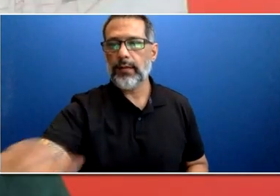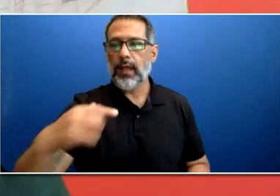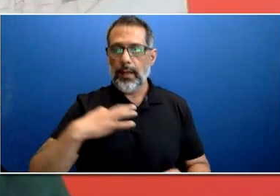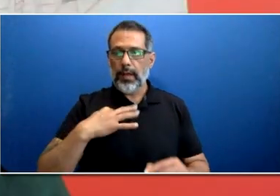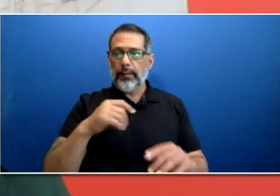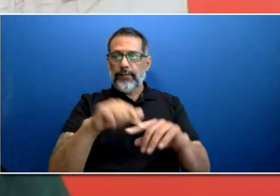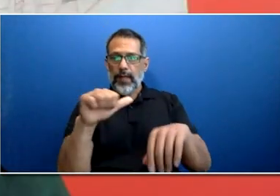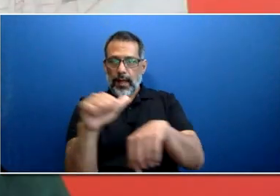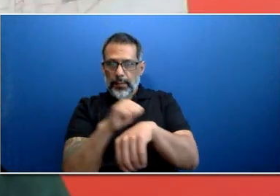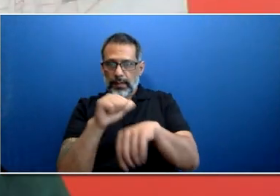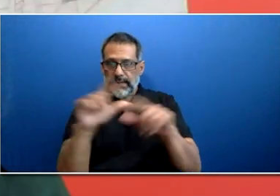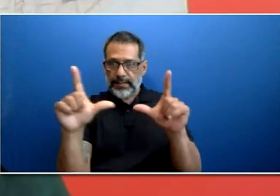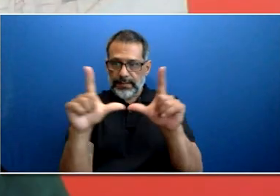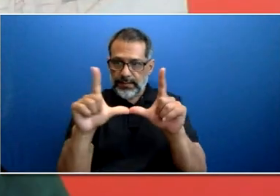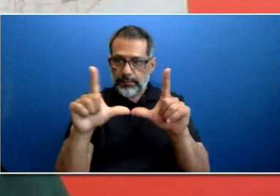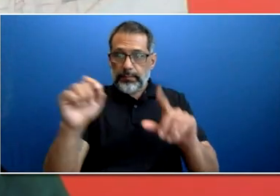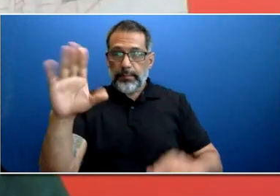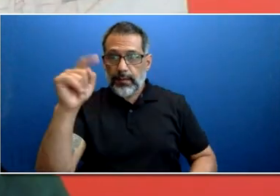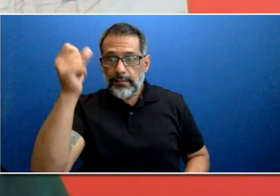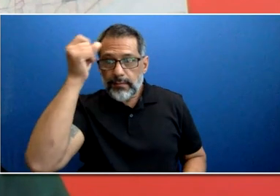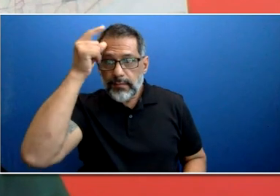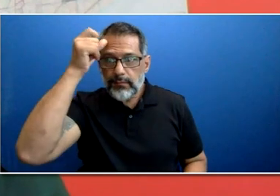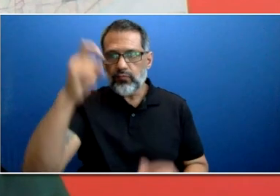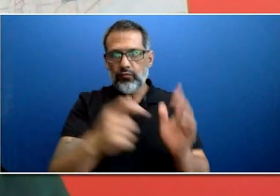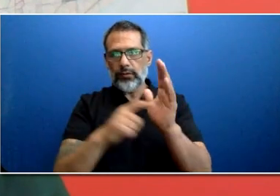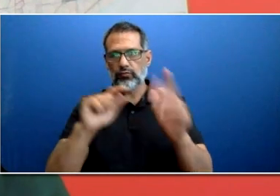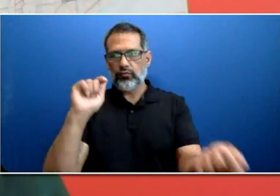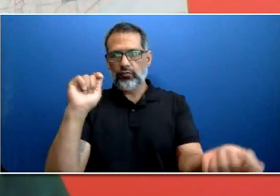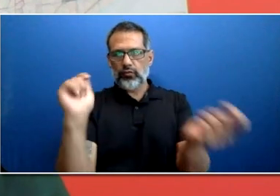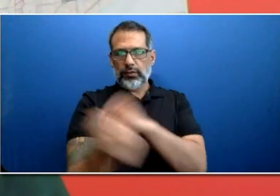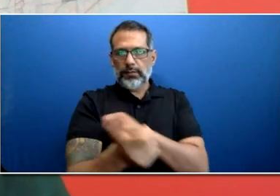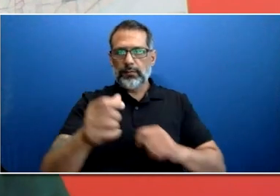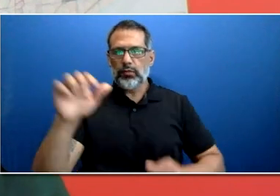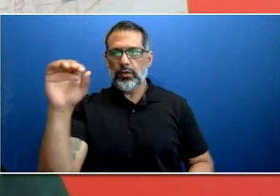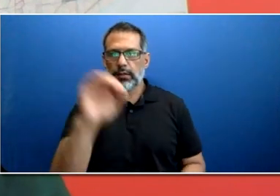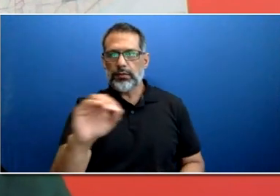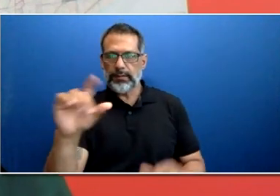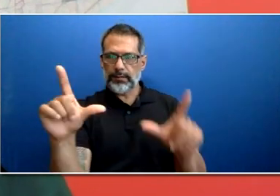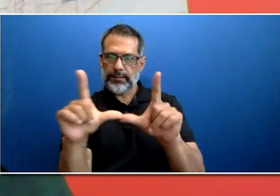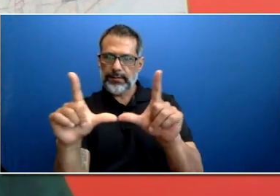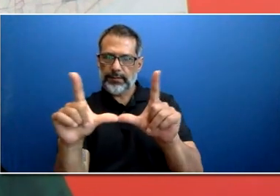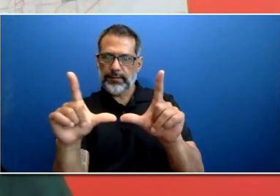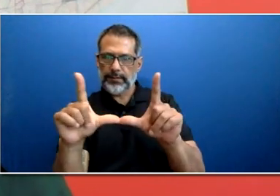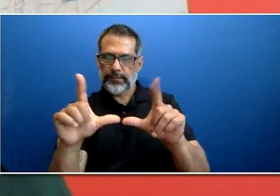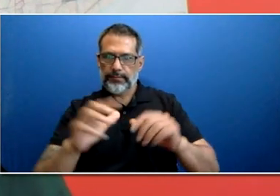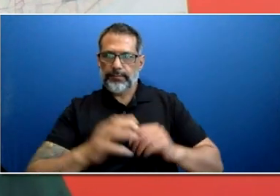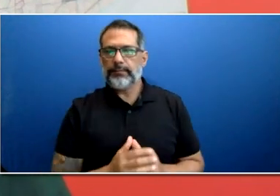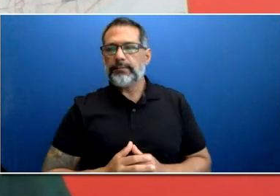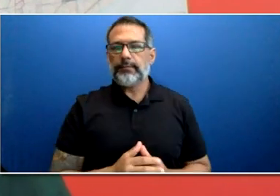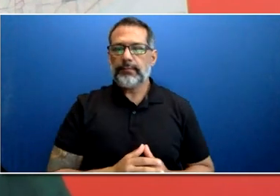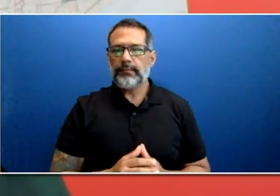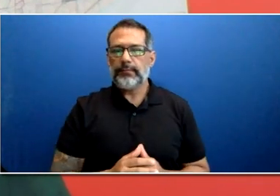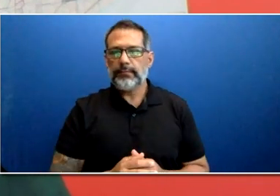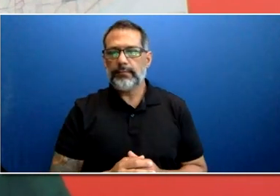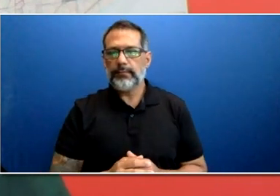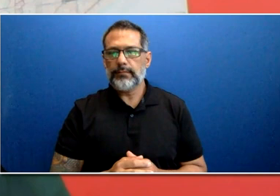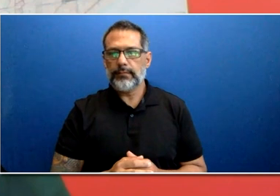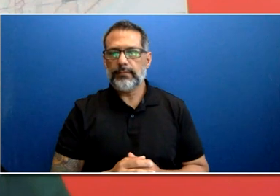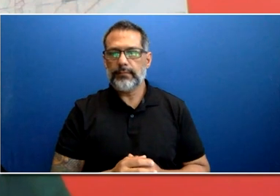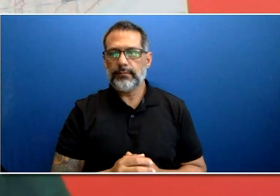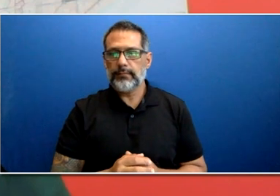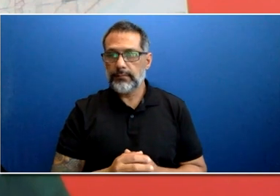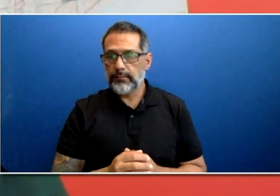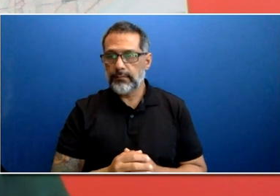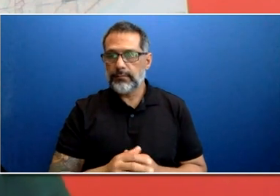Perfect. Here's another license question for it. think this is more in your area. Do I need a special license in order to